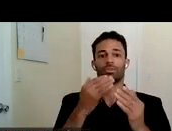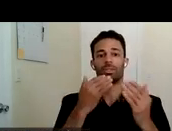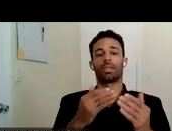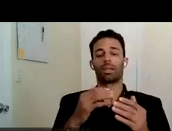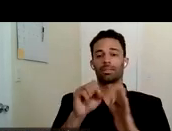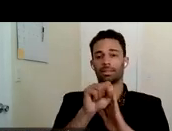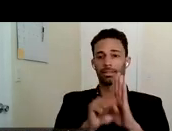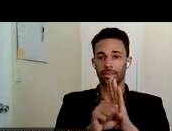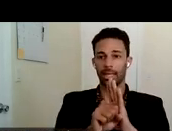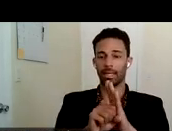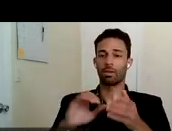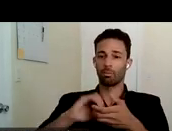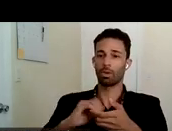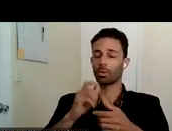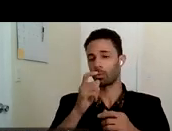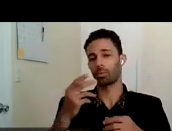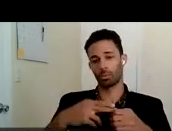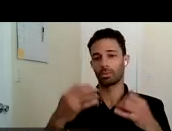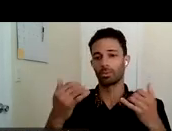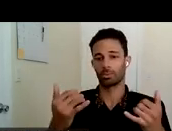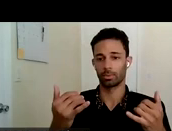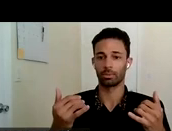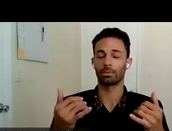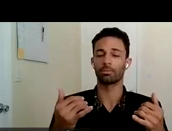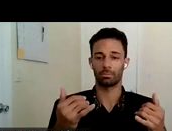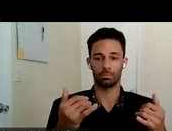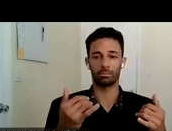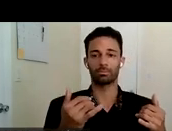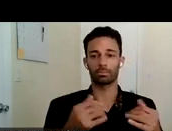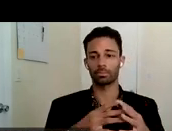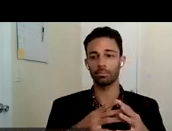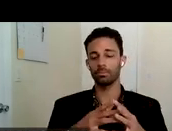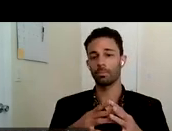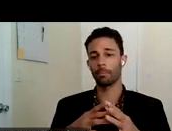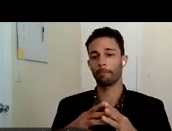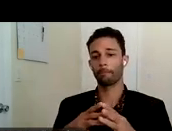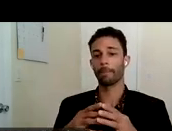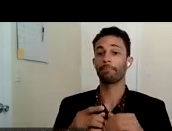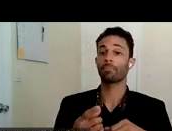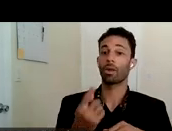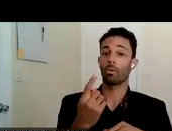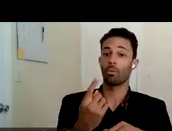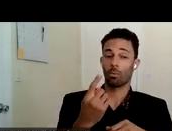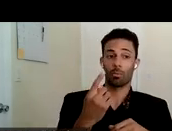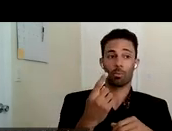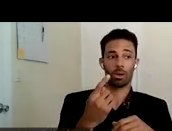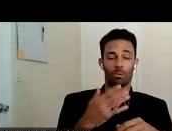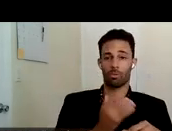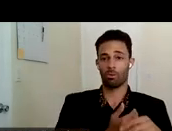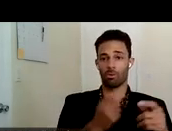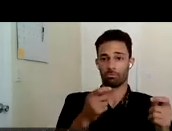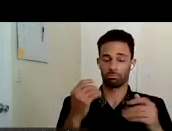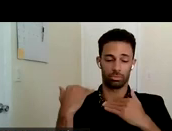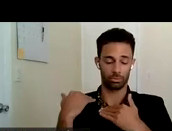partners who joined us today um you know one of our our charges here is how we can better coordinate and it